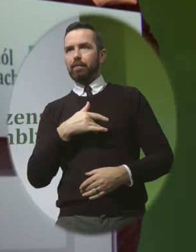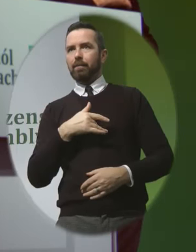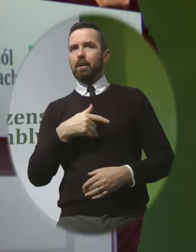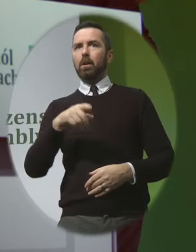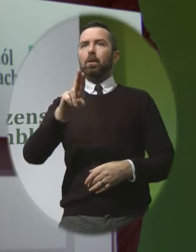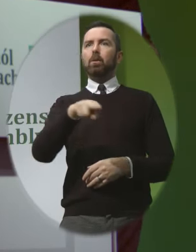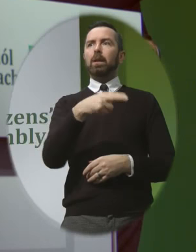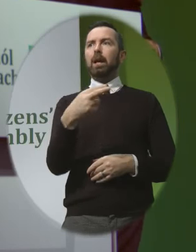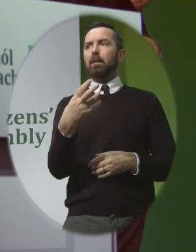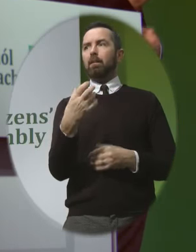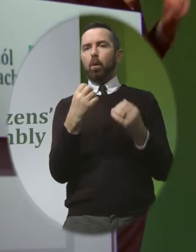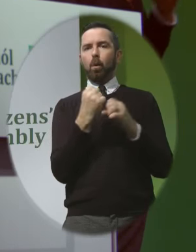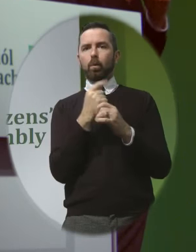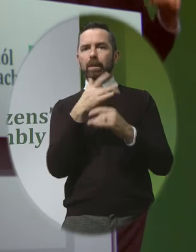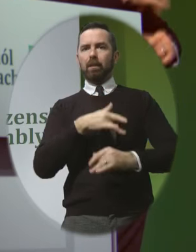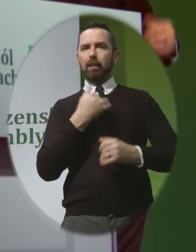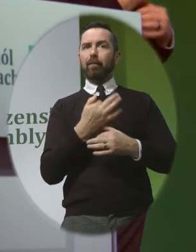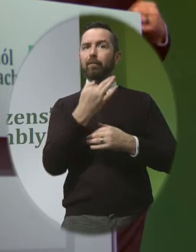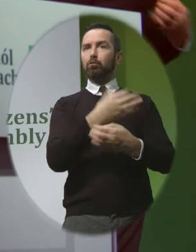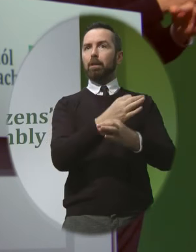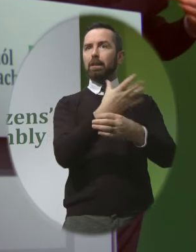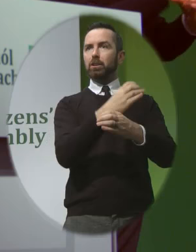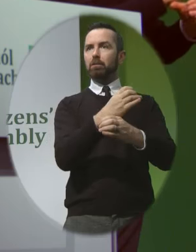above the rights choices and lives of our own children